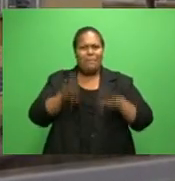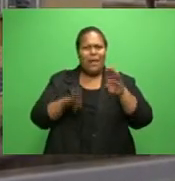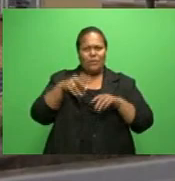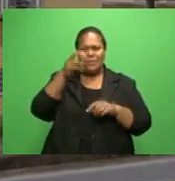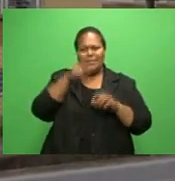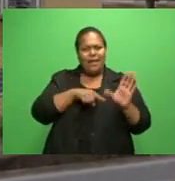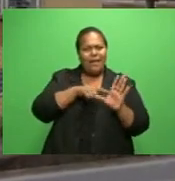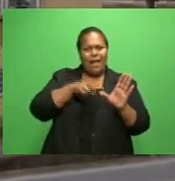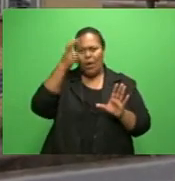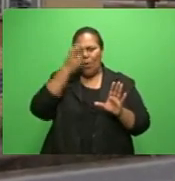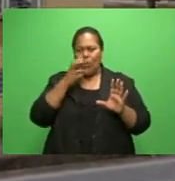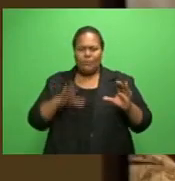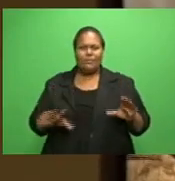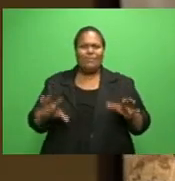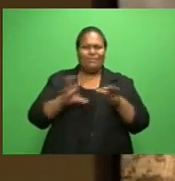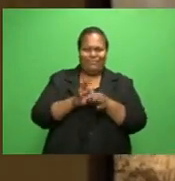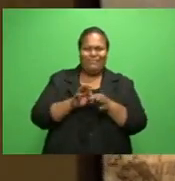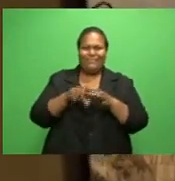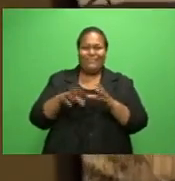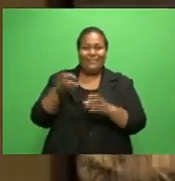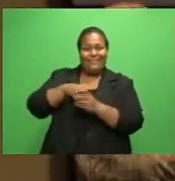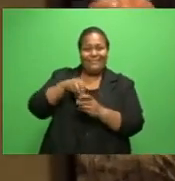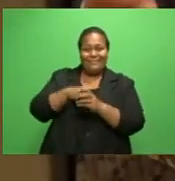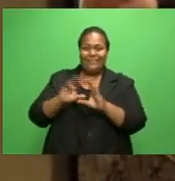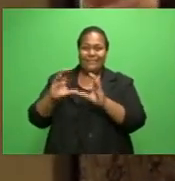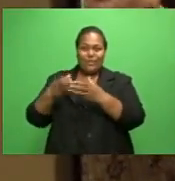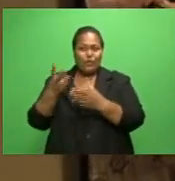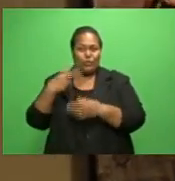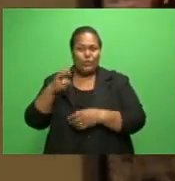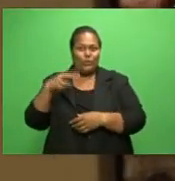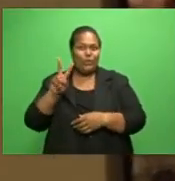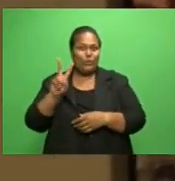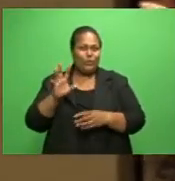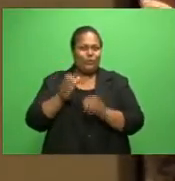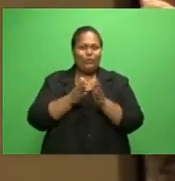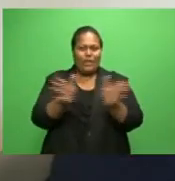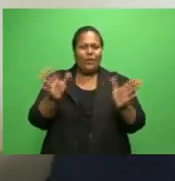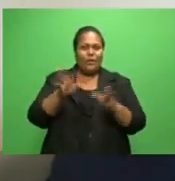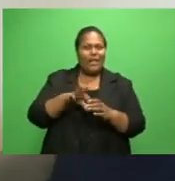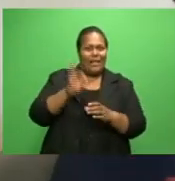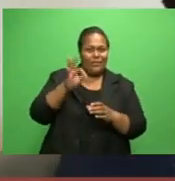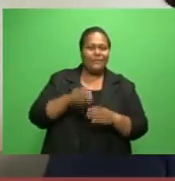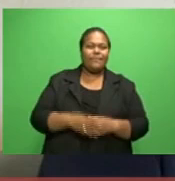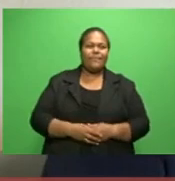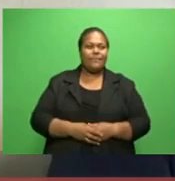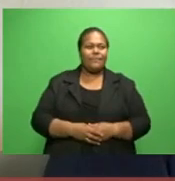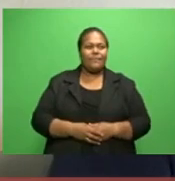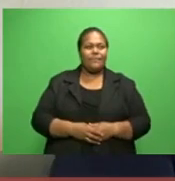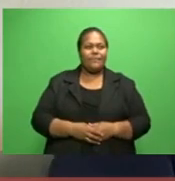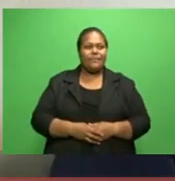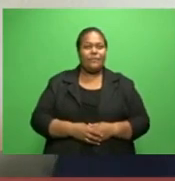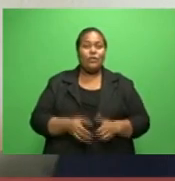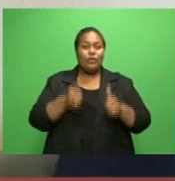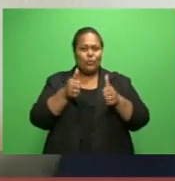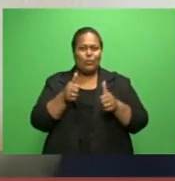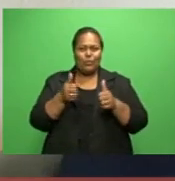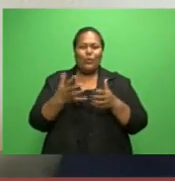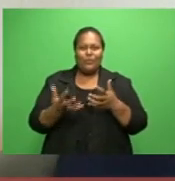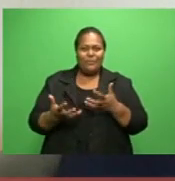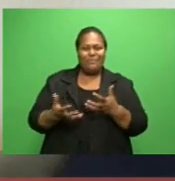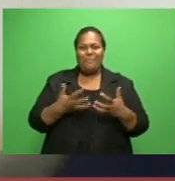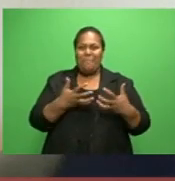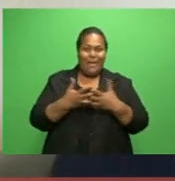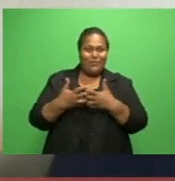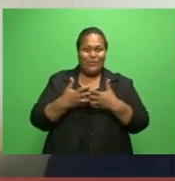leading the party to the 2022 general election. Nassinu feels that this would be a good combination to have